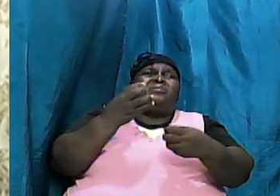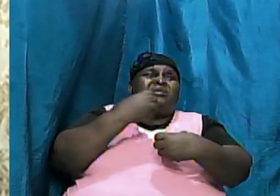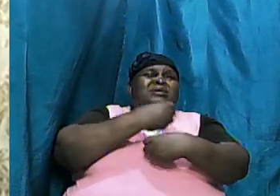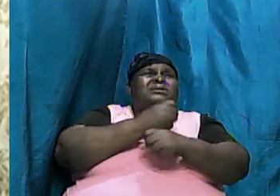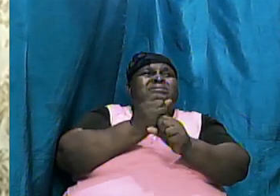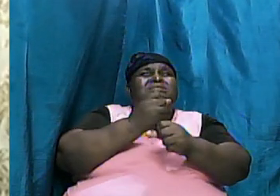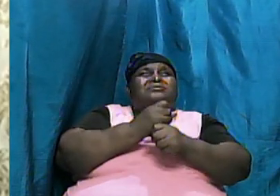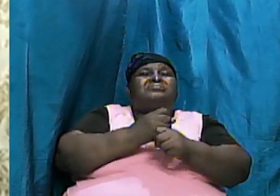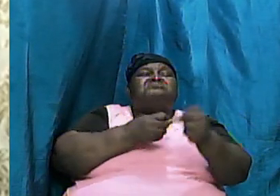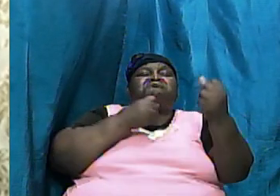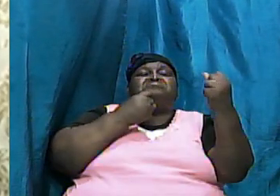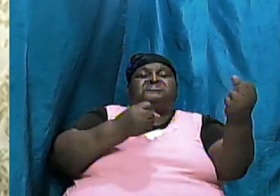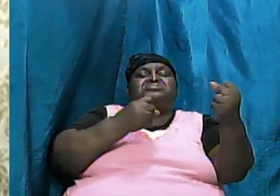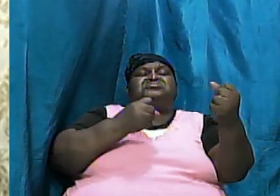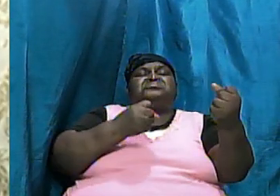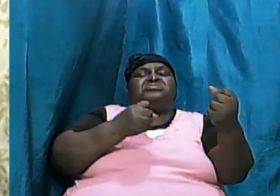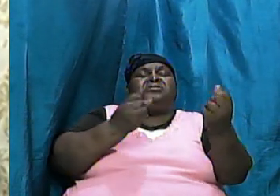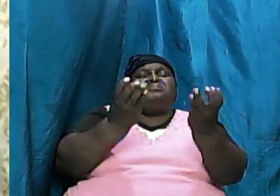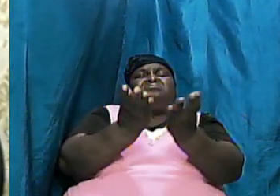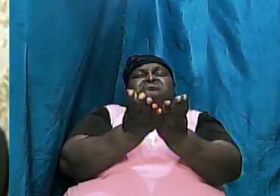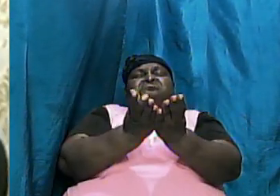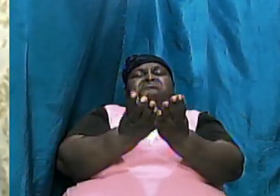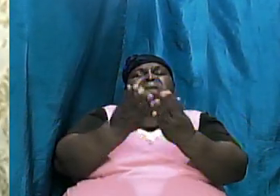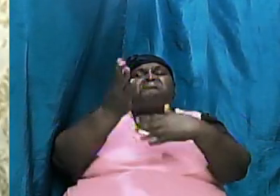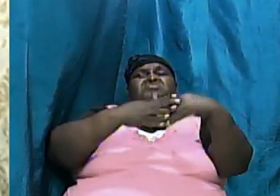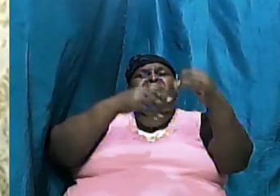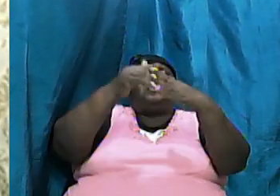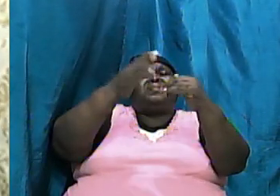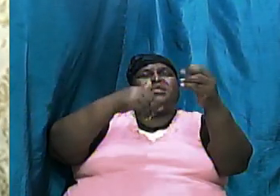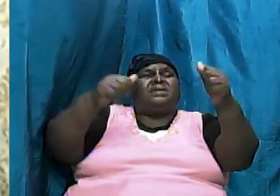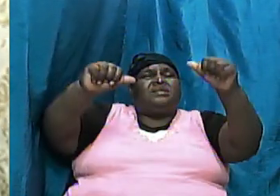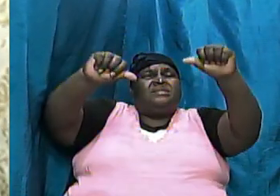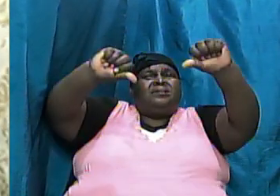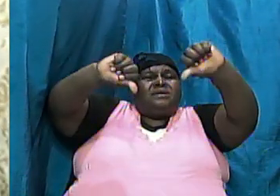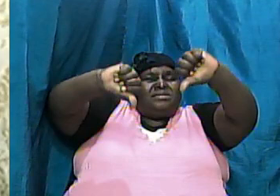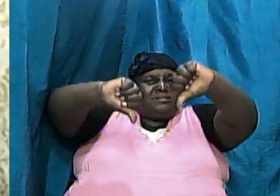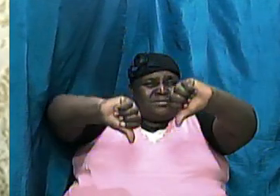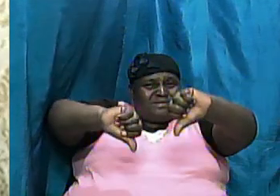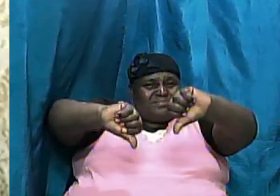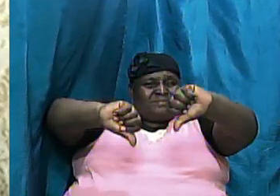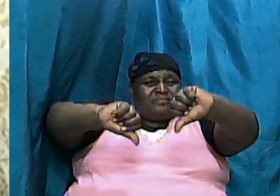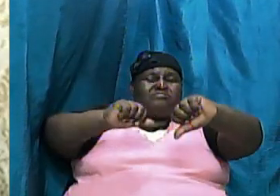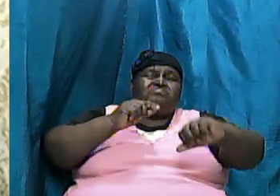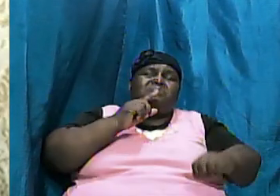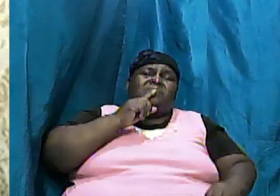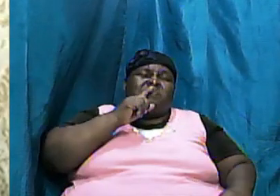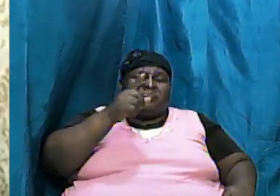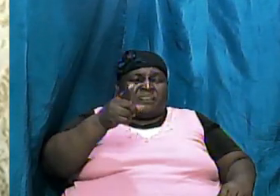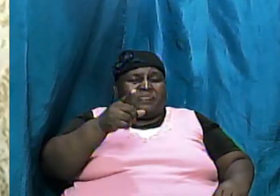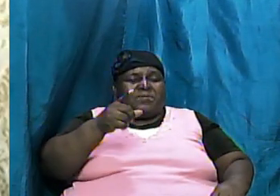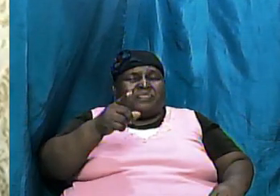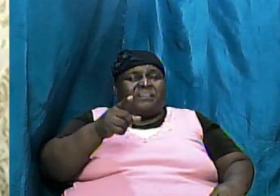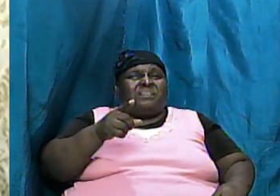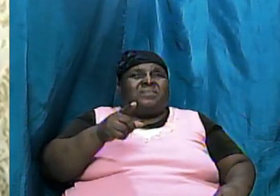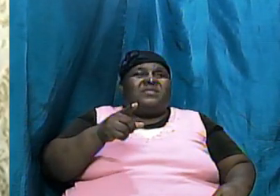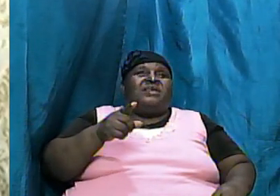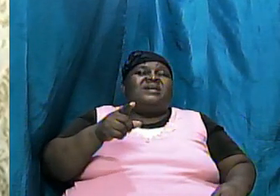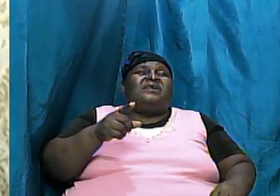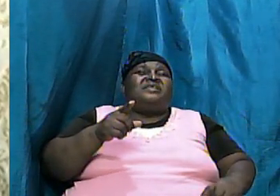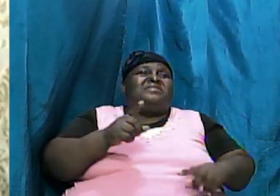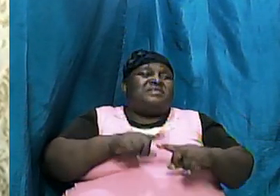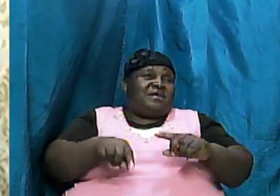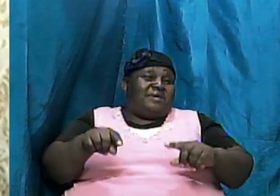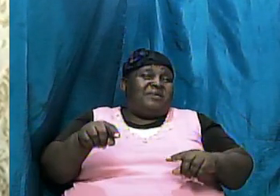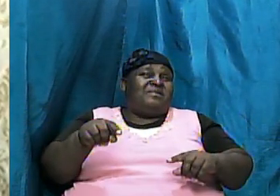being a solid book built upon scientific factual norms and I will then decide